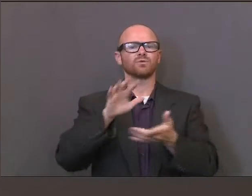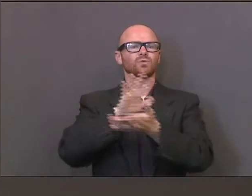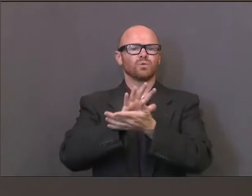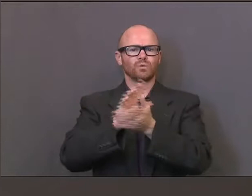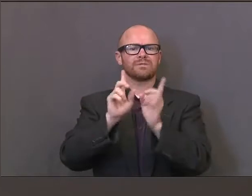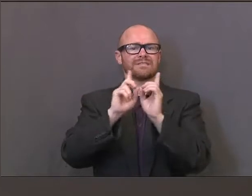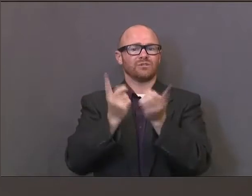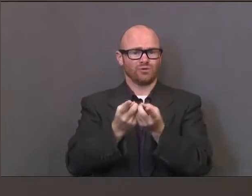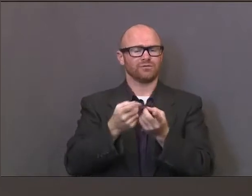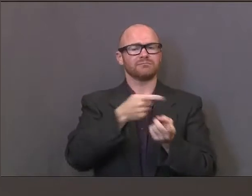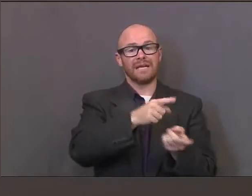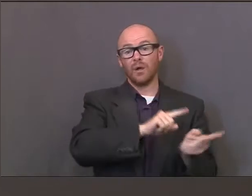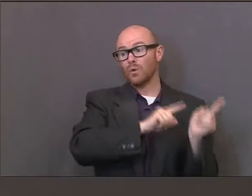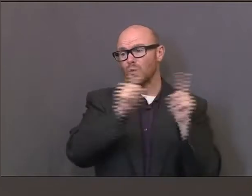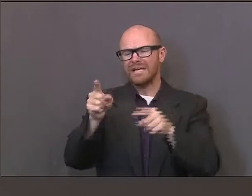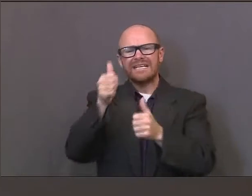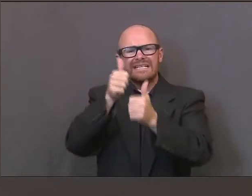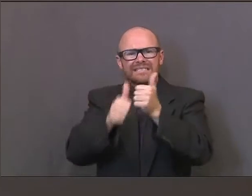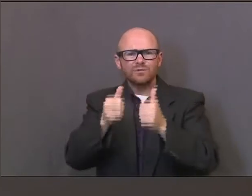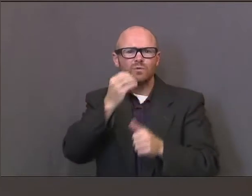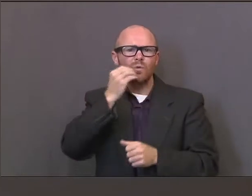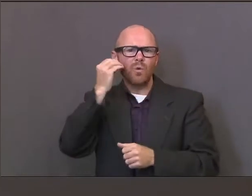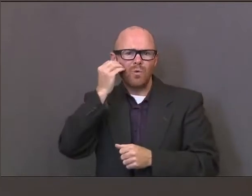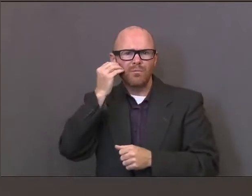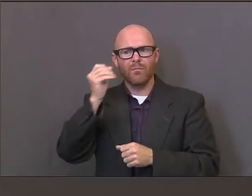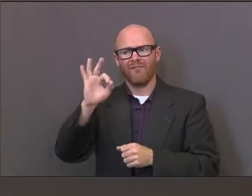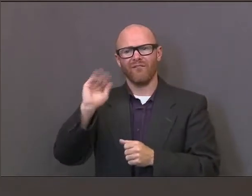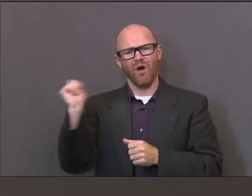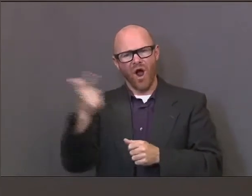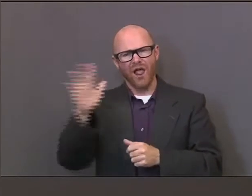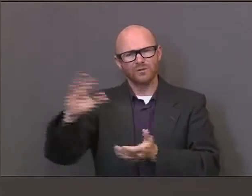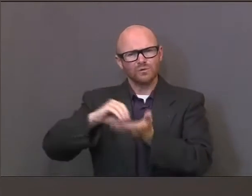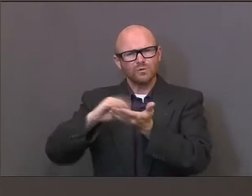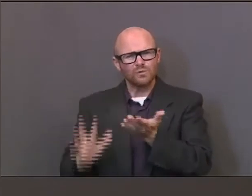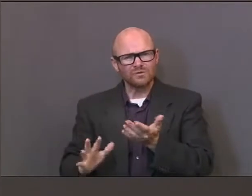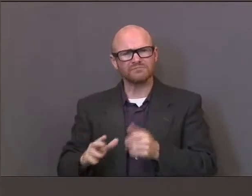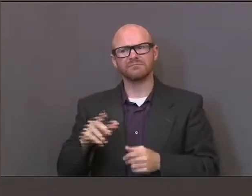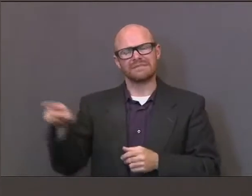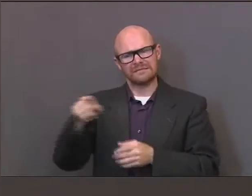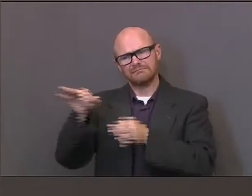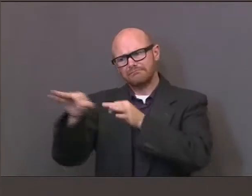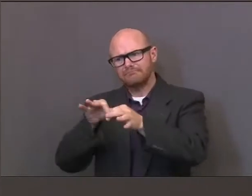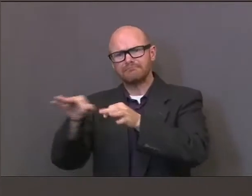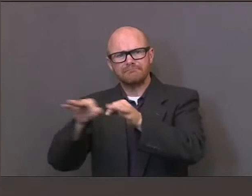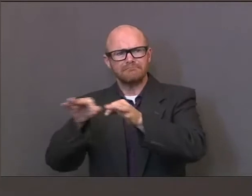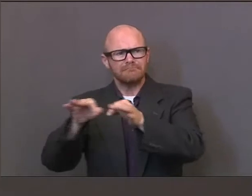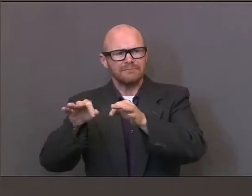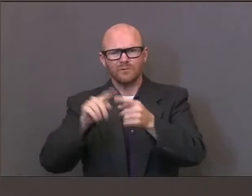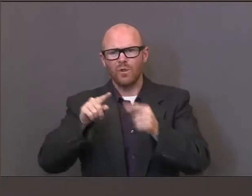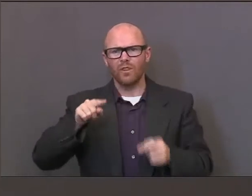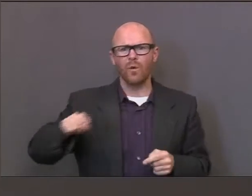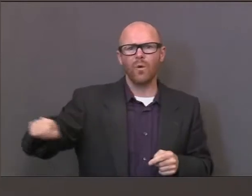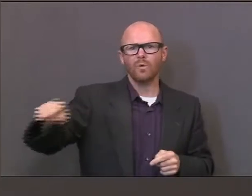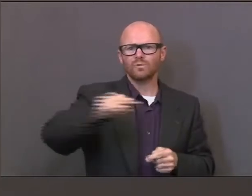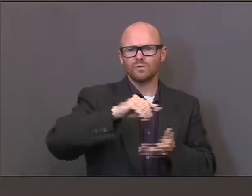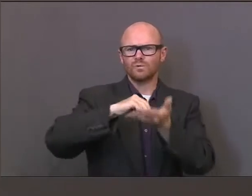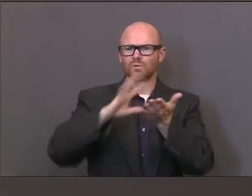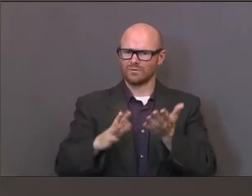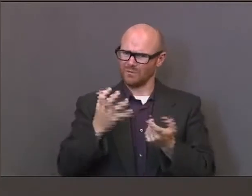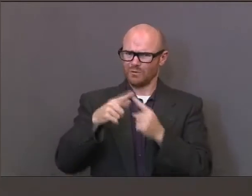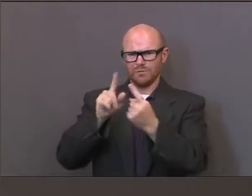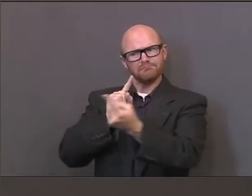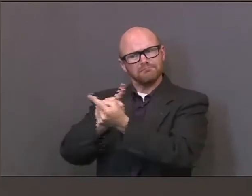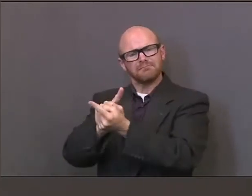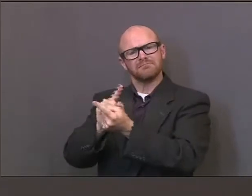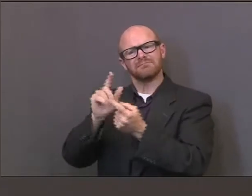all of his incoming 7th grade students. He's a math teacher. And he wanted those students to get to know him personally and help